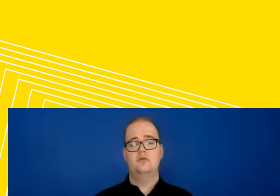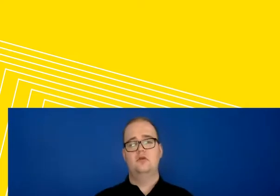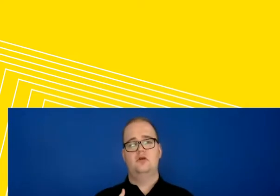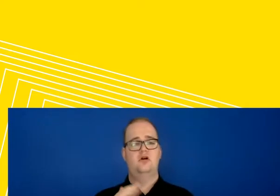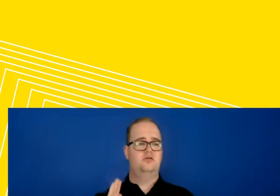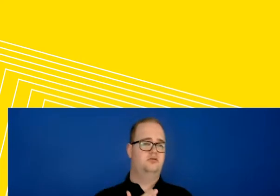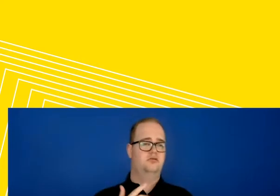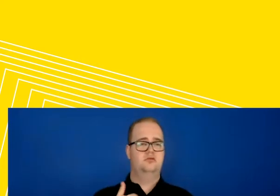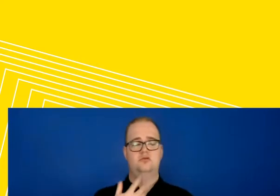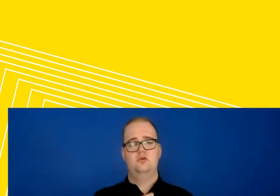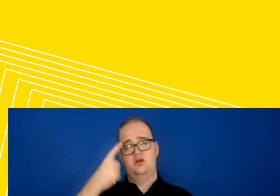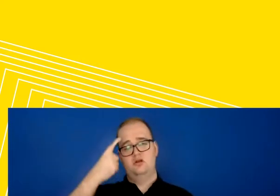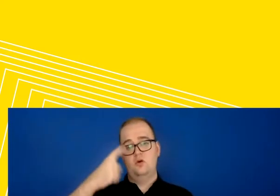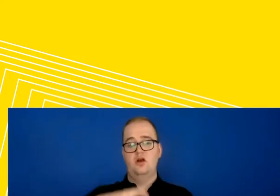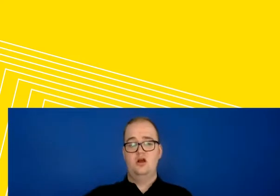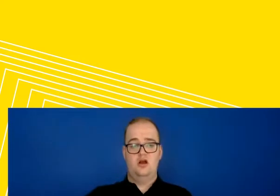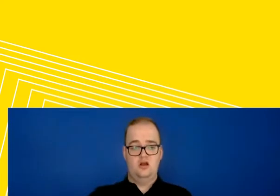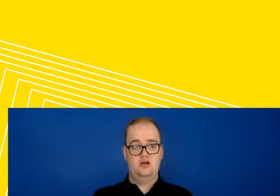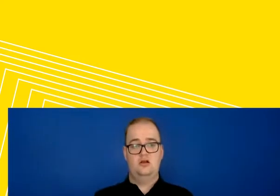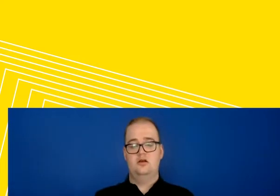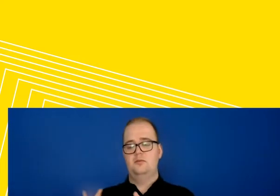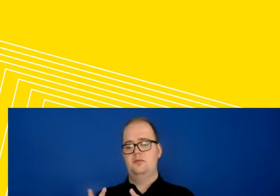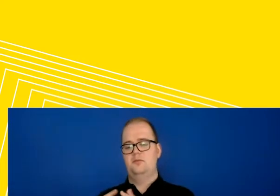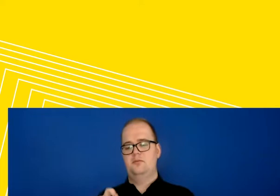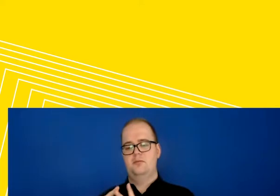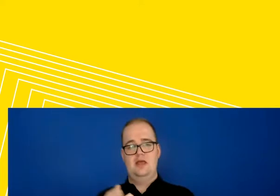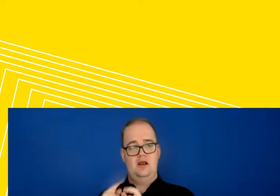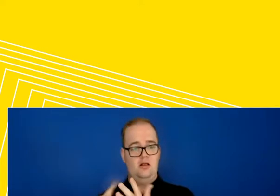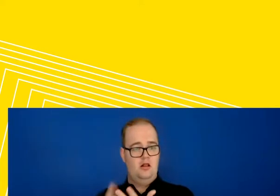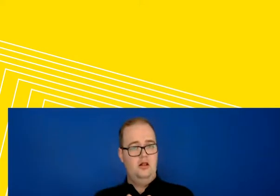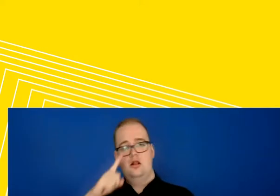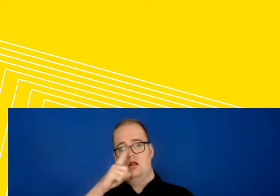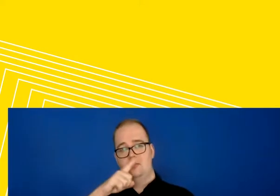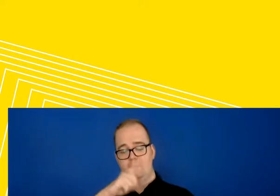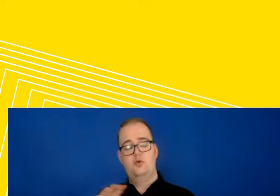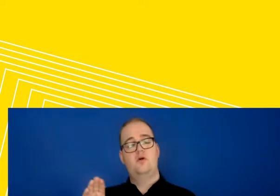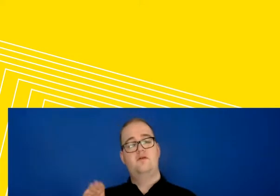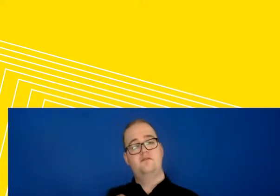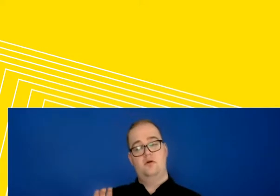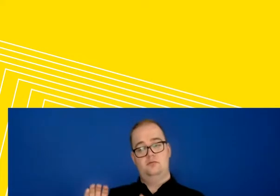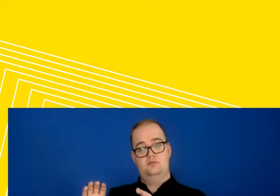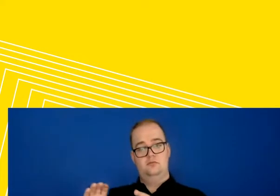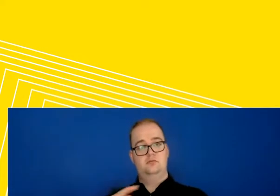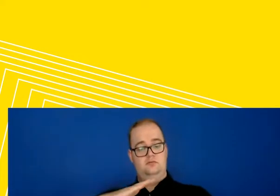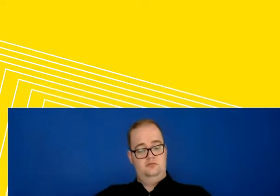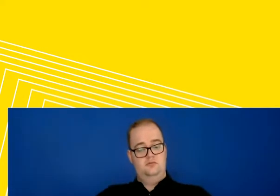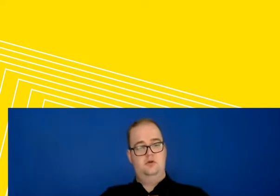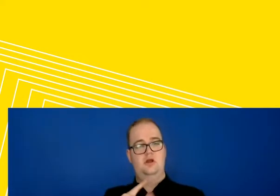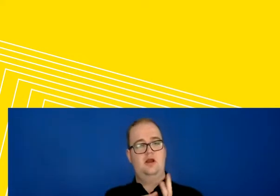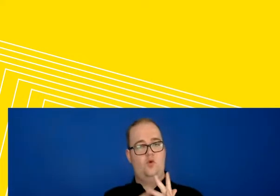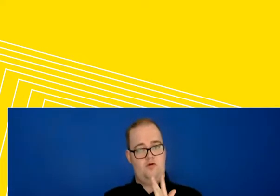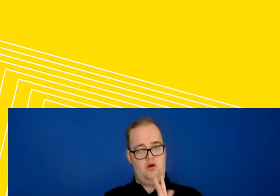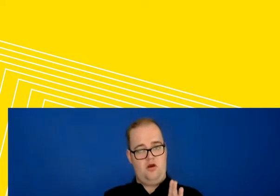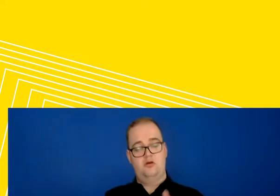acknowledge the Bedigal people of the Eora Nation who are the traditional custodians of the land that